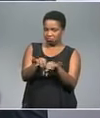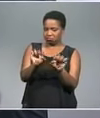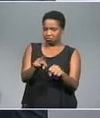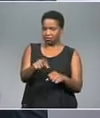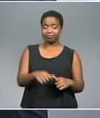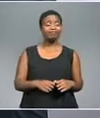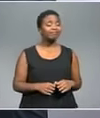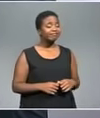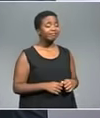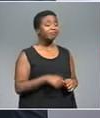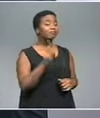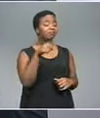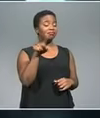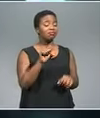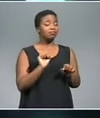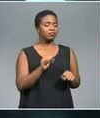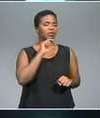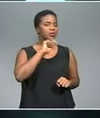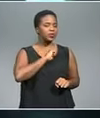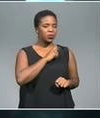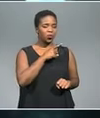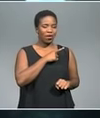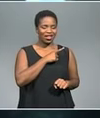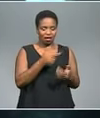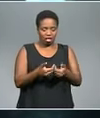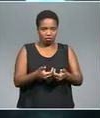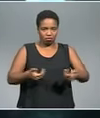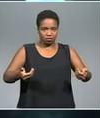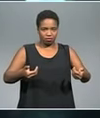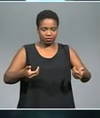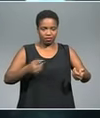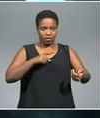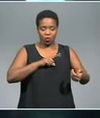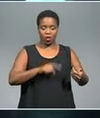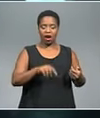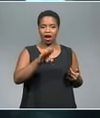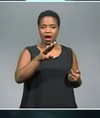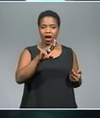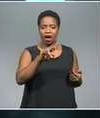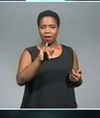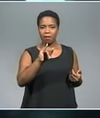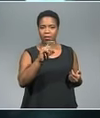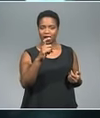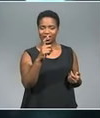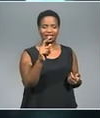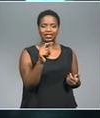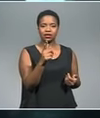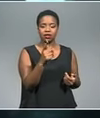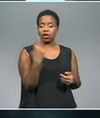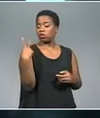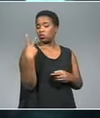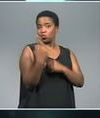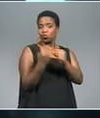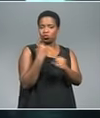That's right, and I think that really goes to show just how divisive Brexit has been in the UK over the past two years